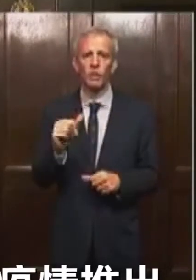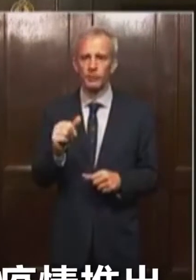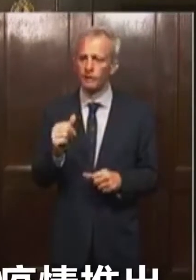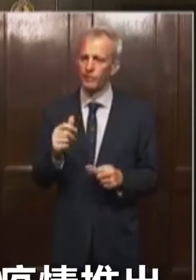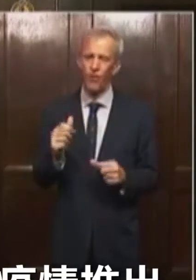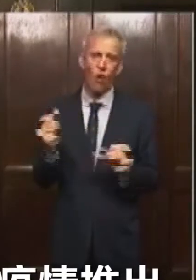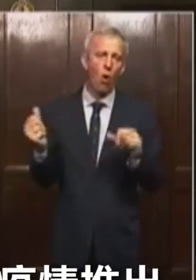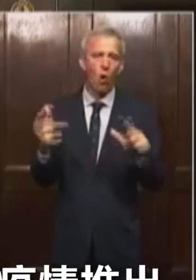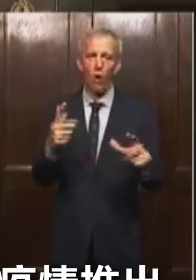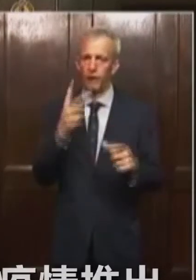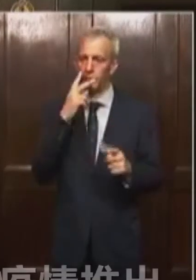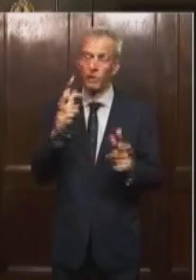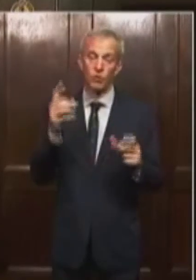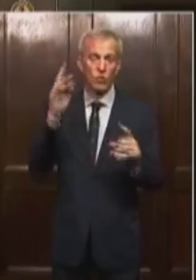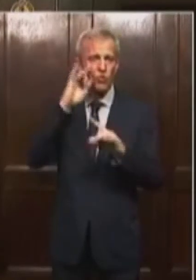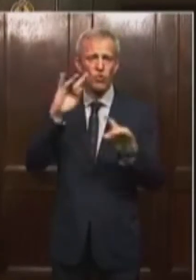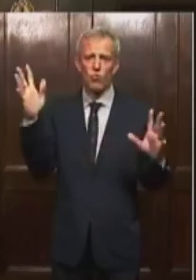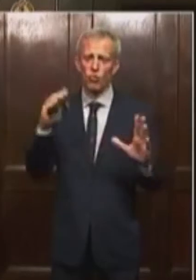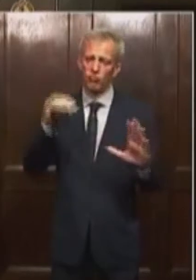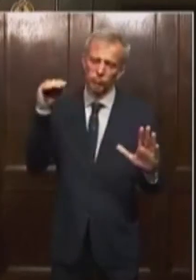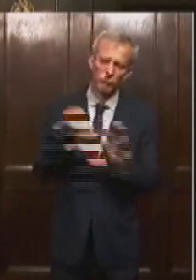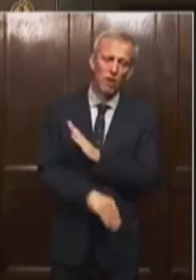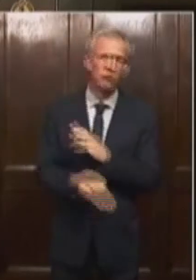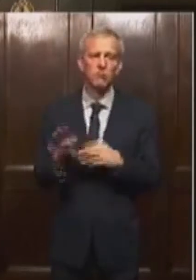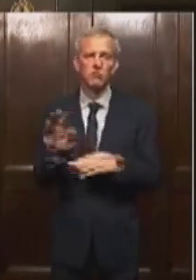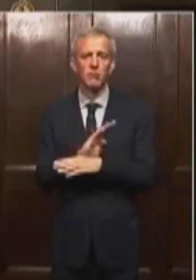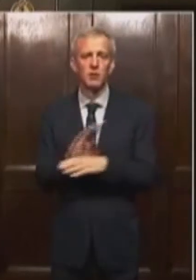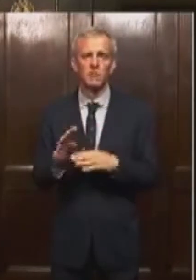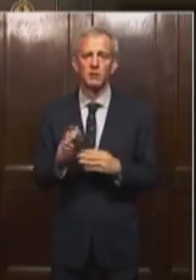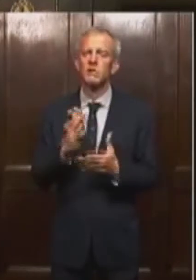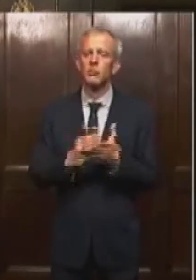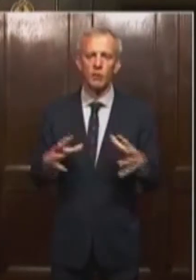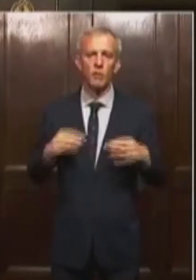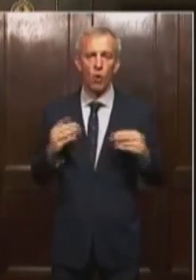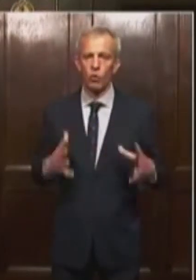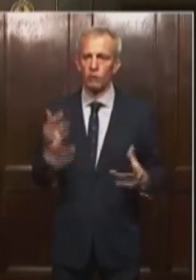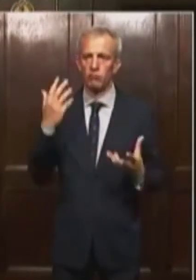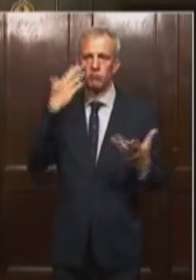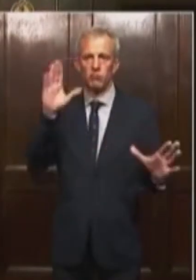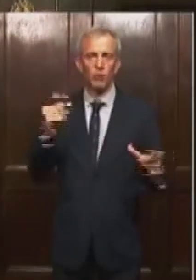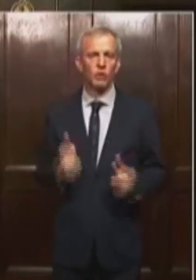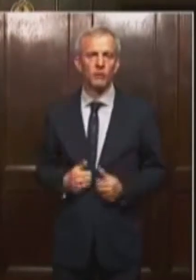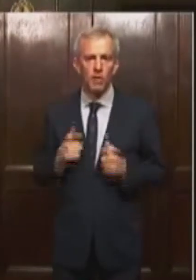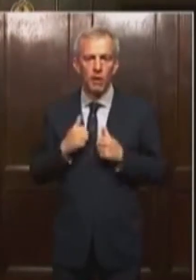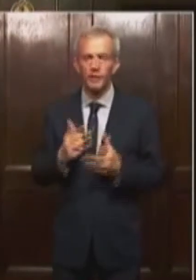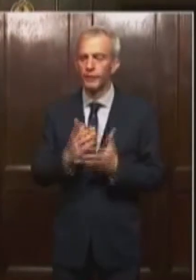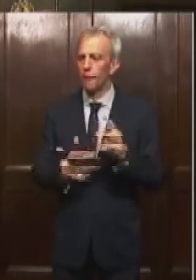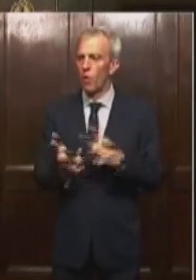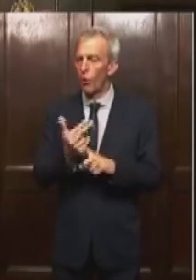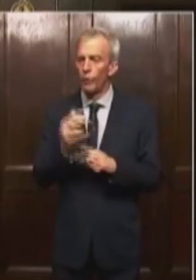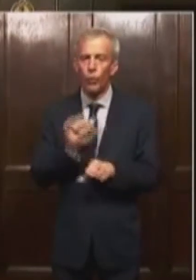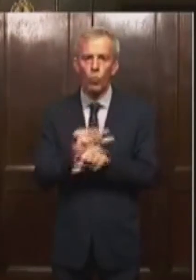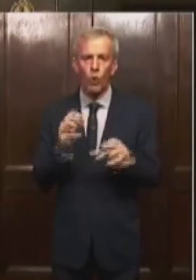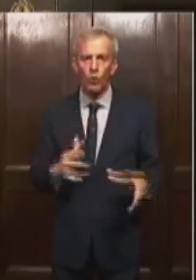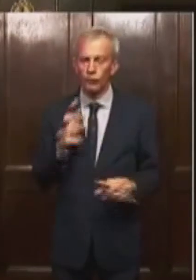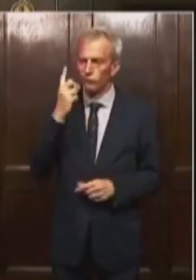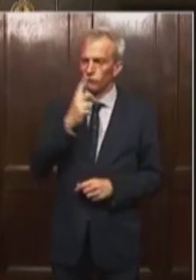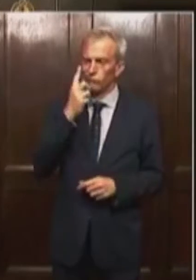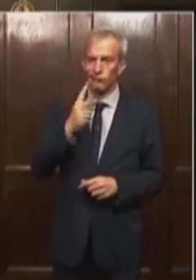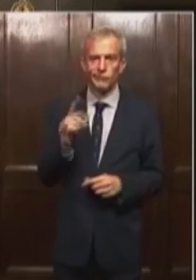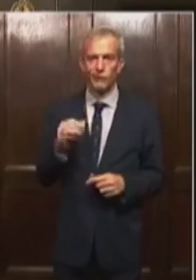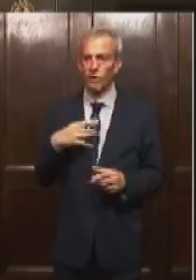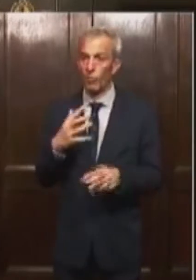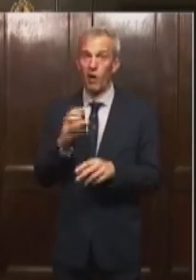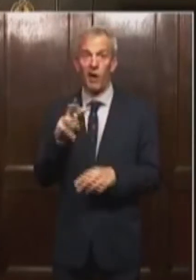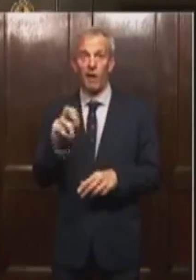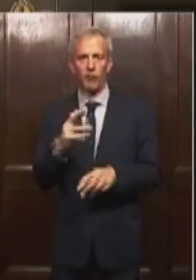in business. Some of the owners of these mom-and-pop restaurants don't know if they'll survive. Some of our hotel workers wonder whether they'll ever get